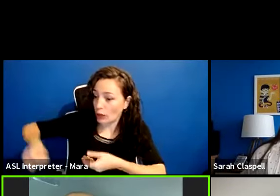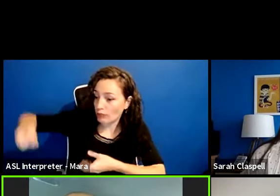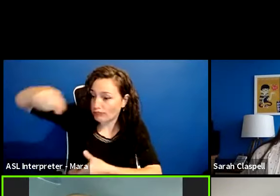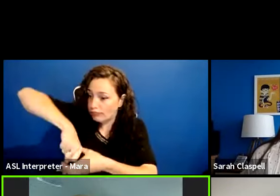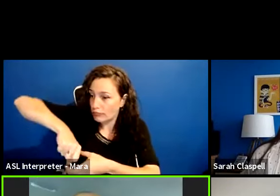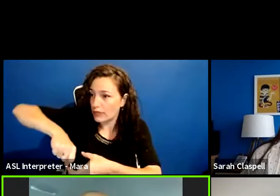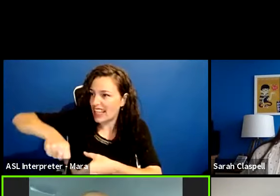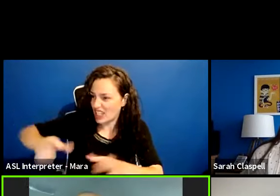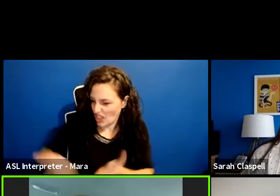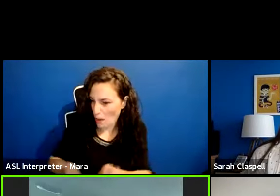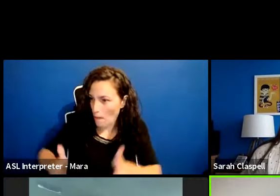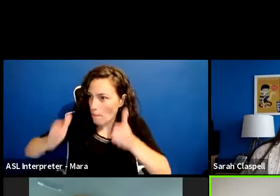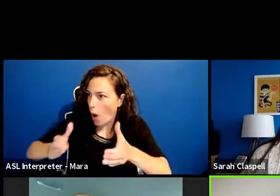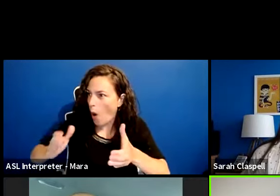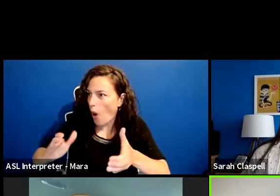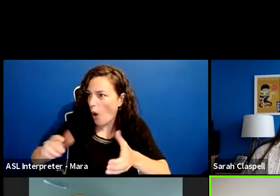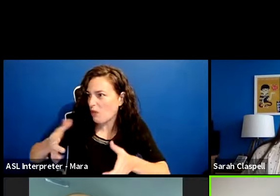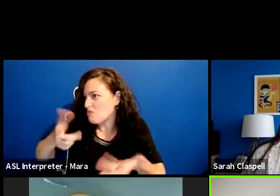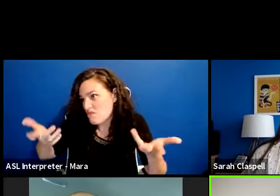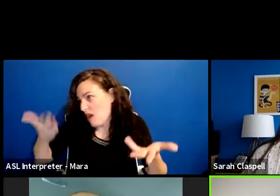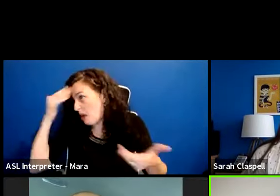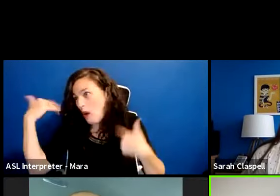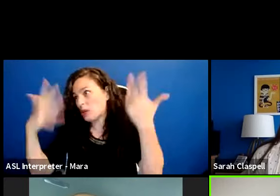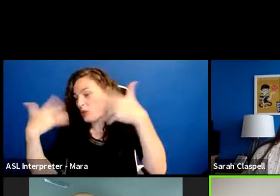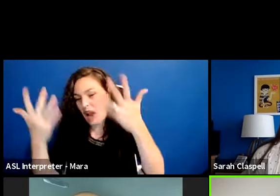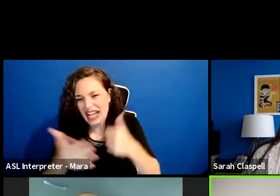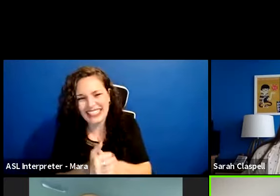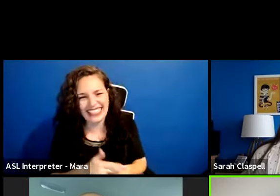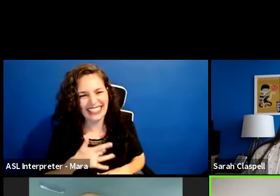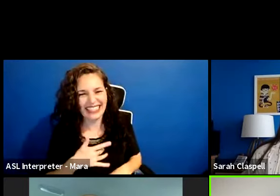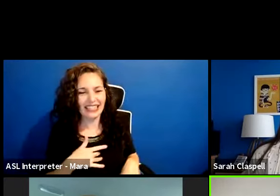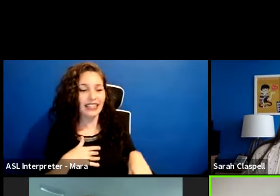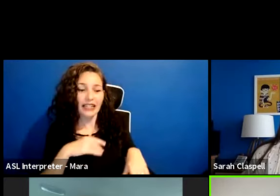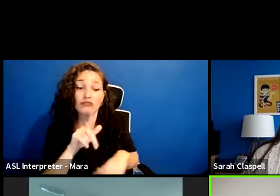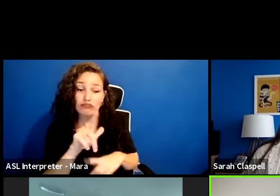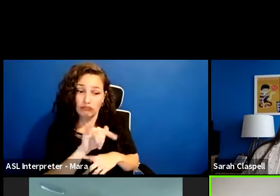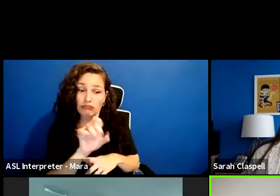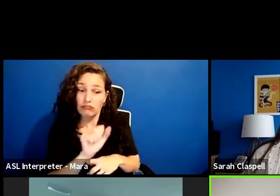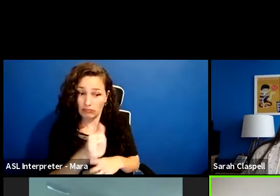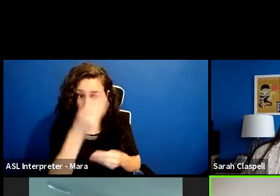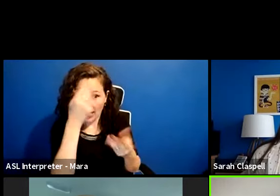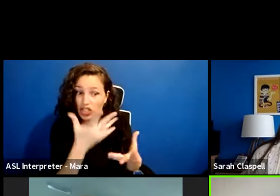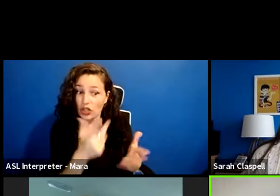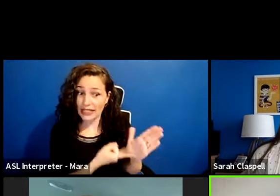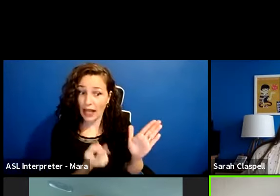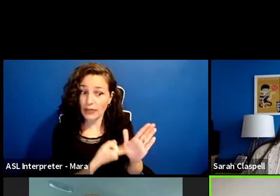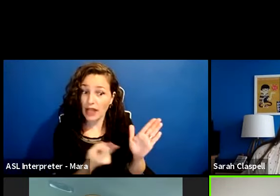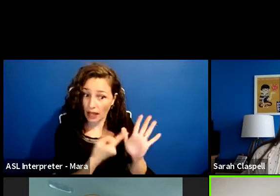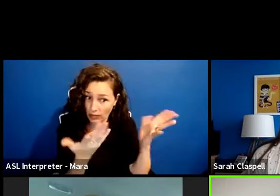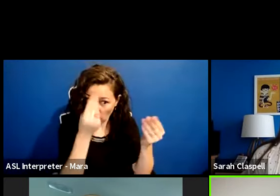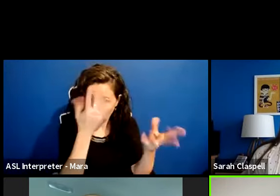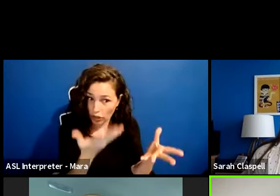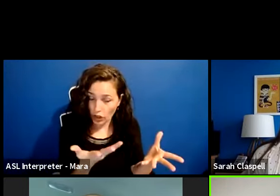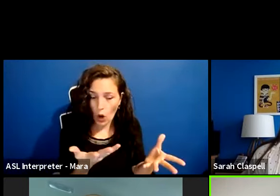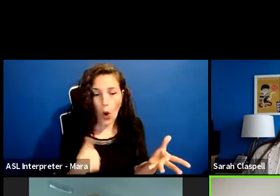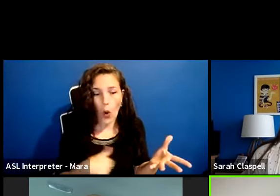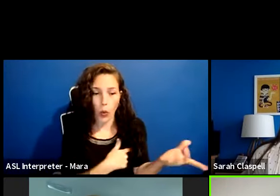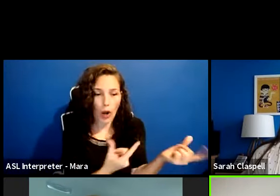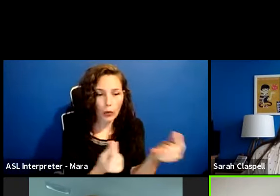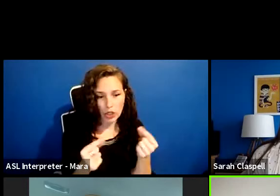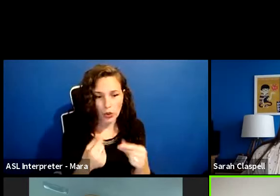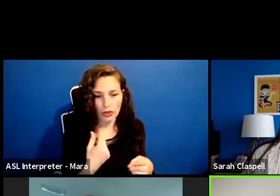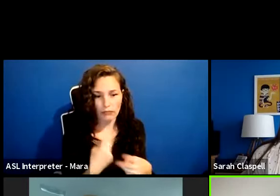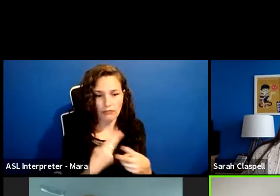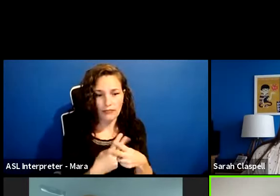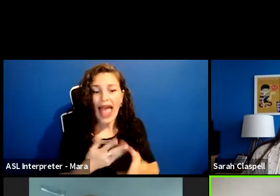crazy. And sometimes we are, especially friends. Our hashtag and what we always go with is the happy